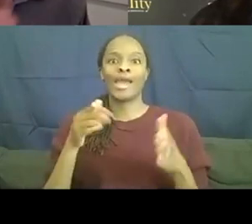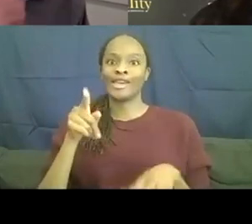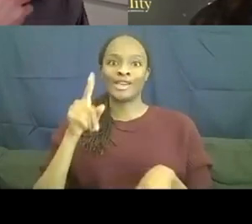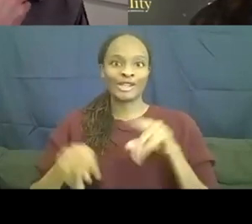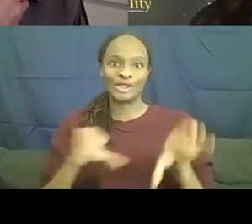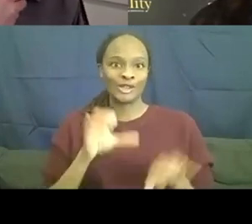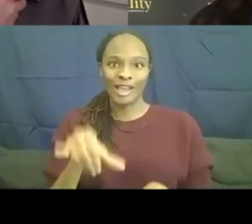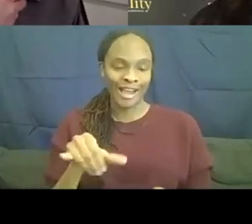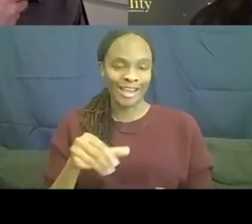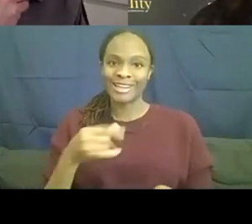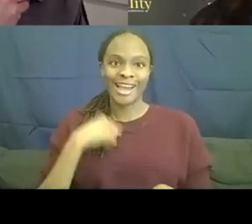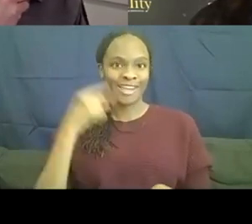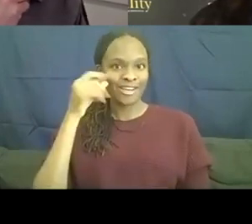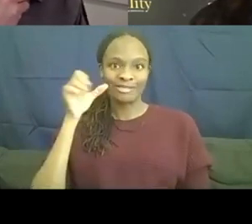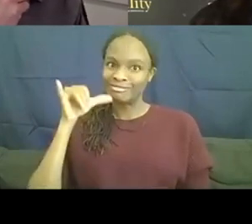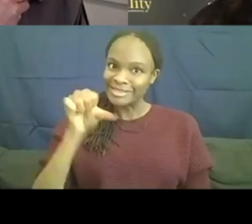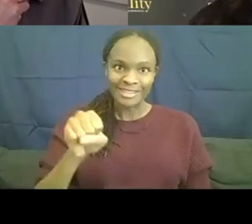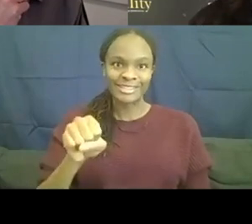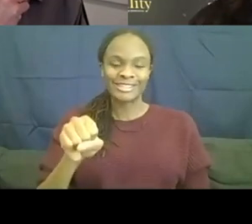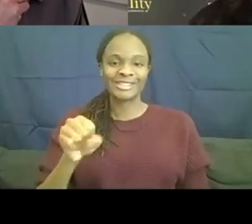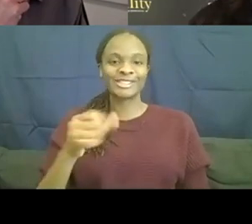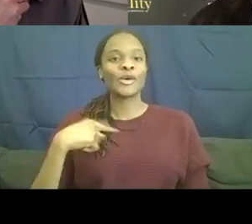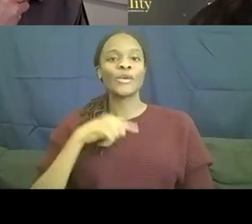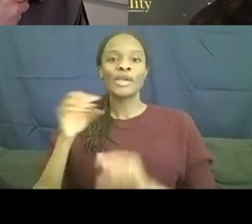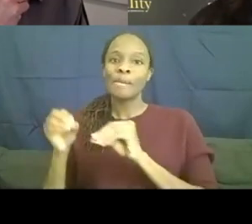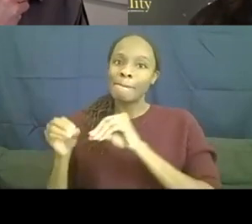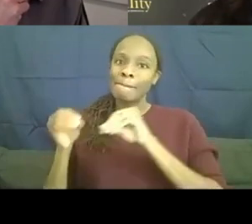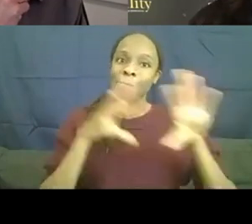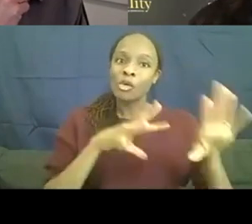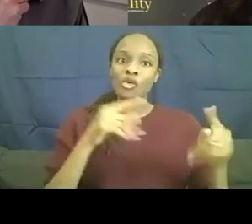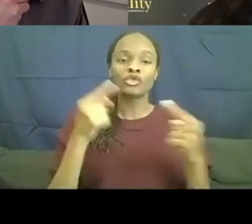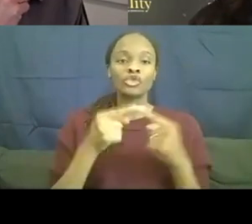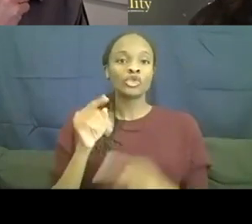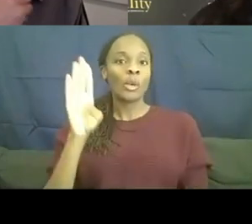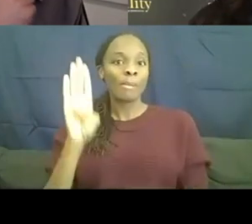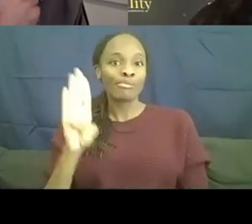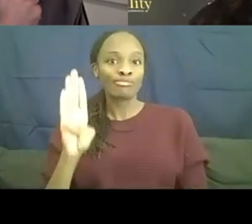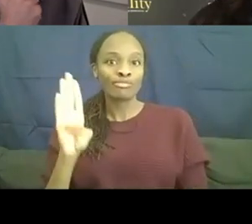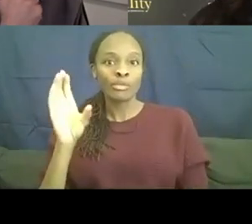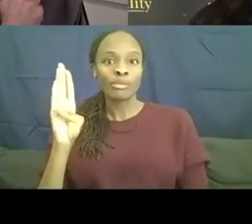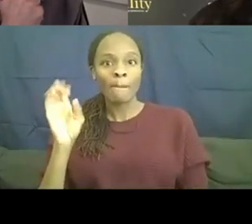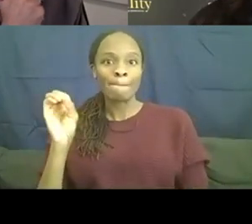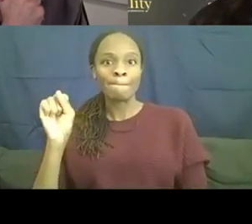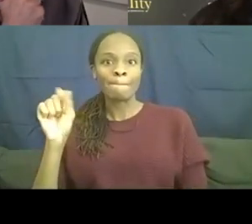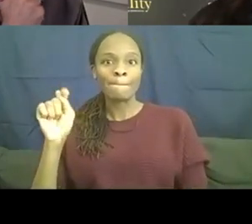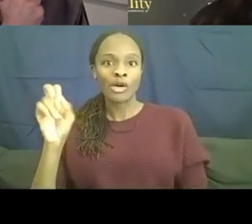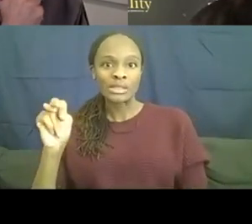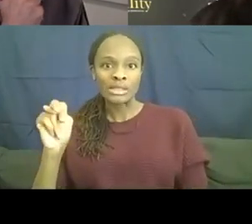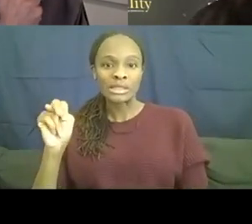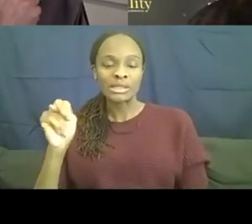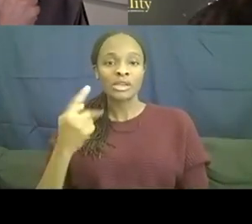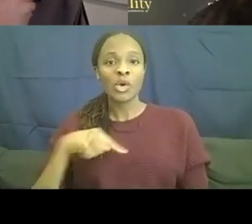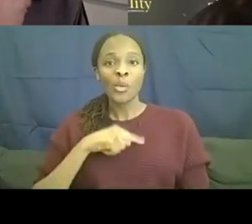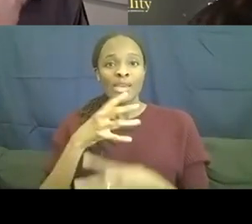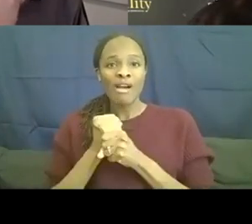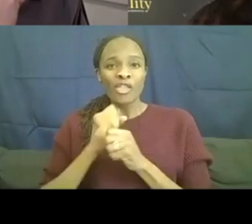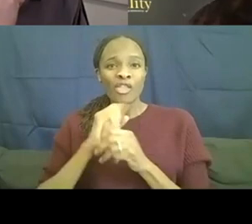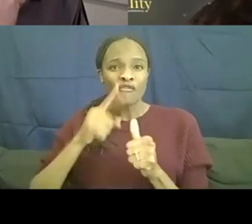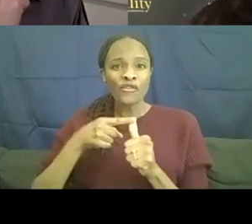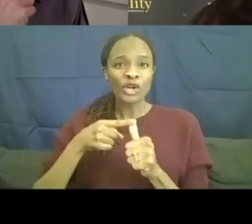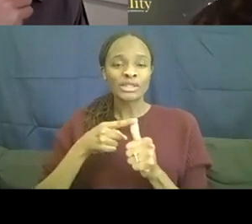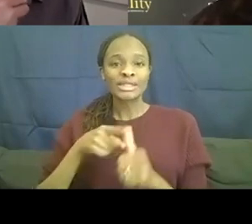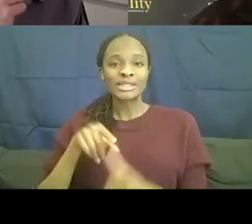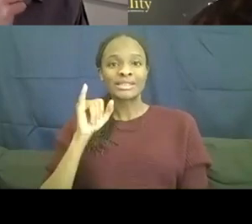so, um, we moved out to Boston and we got the first interstate funding